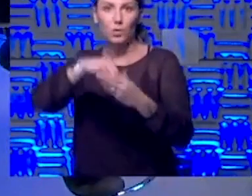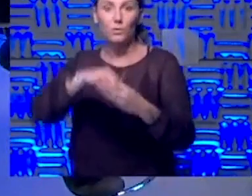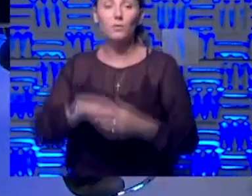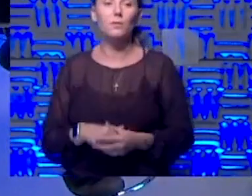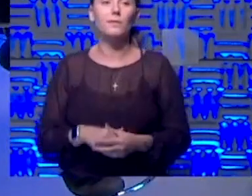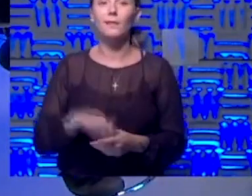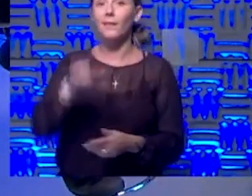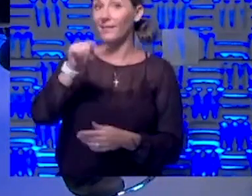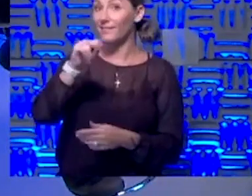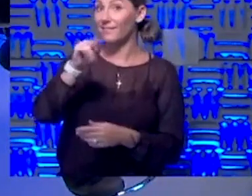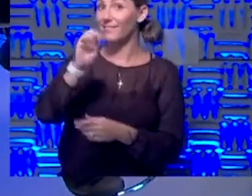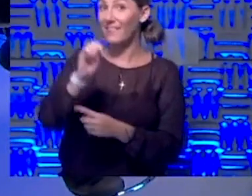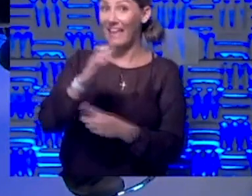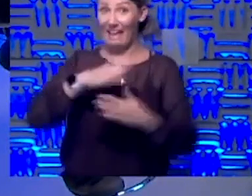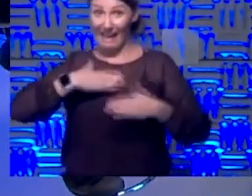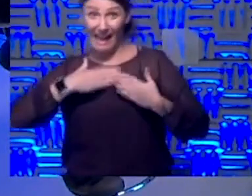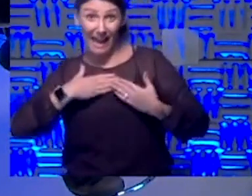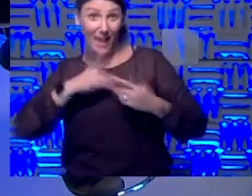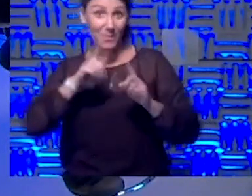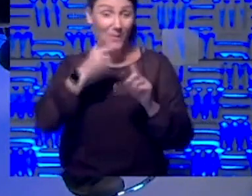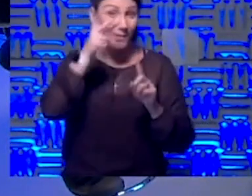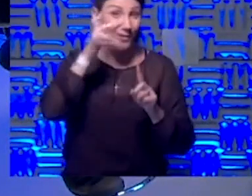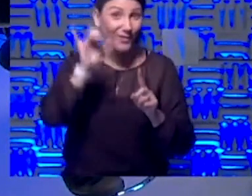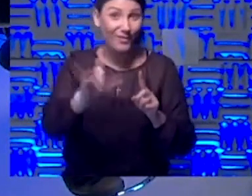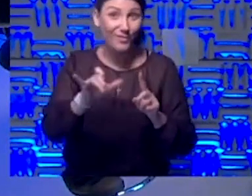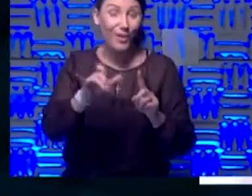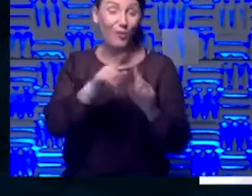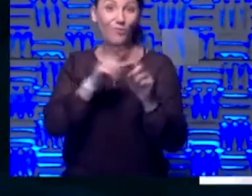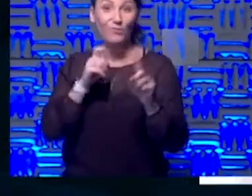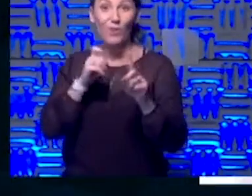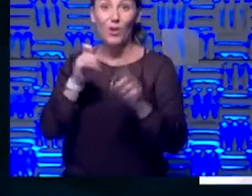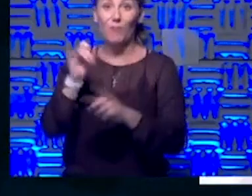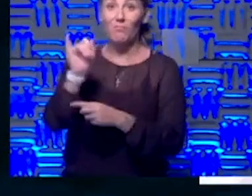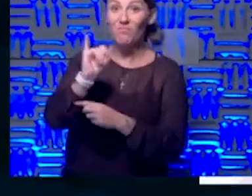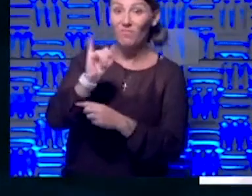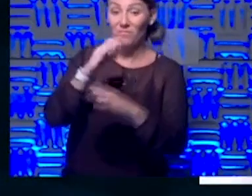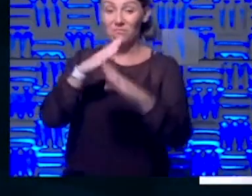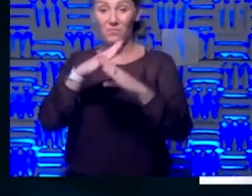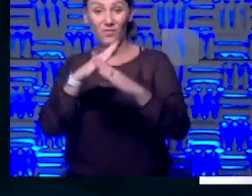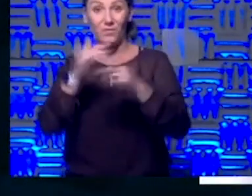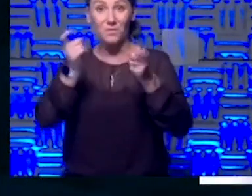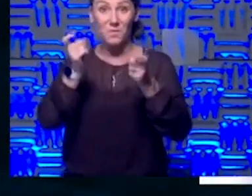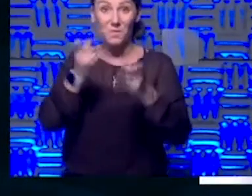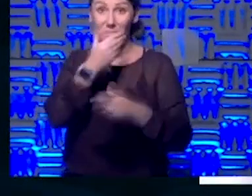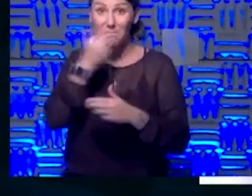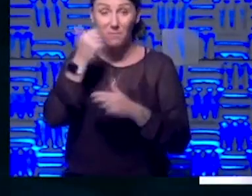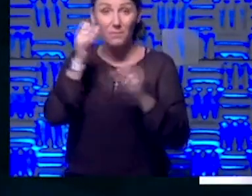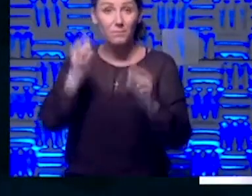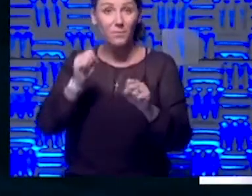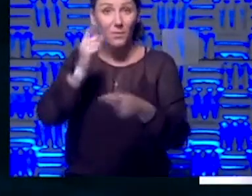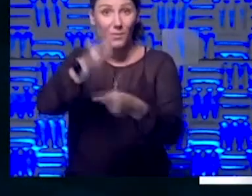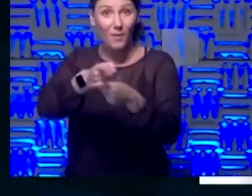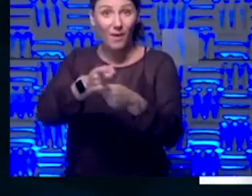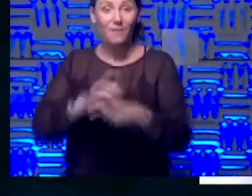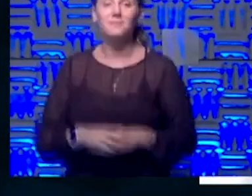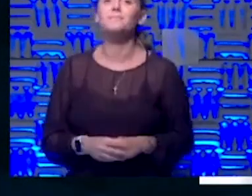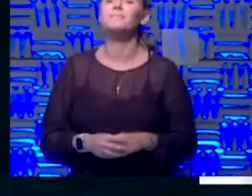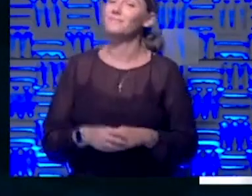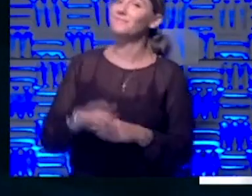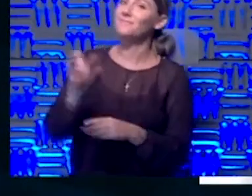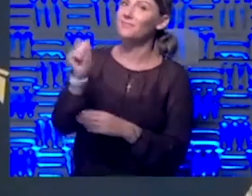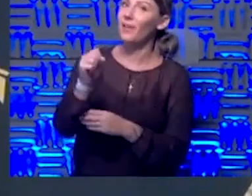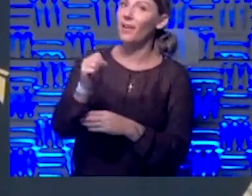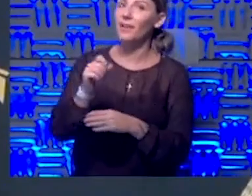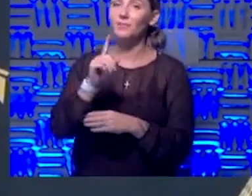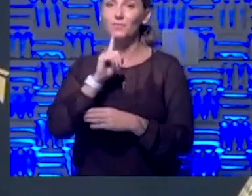Lance, that's gotta be music to your ears. If you think about infection prevention and control, man, this is like the best possibility, right? Yeah, that's, um,